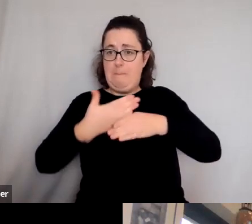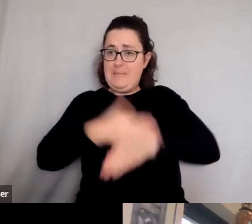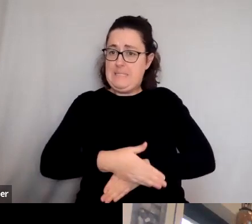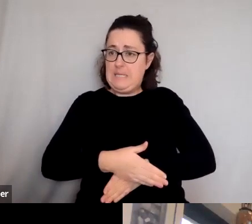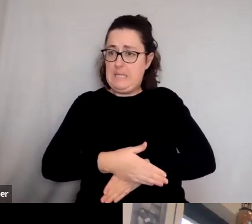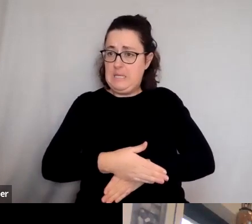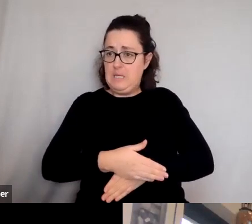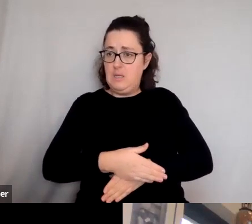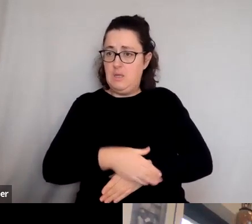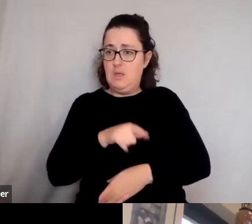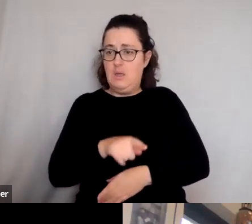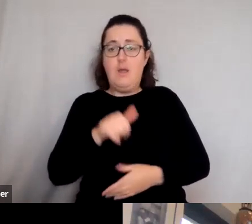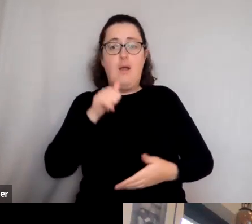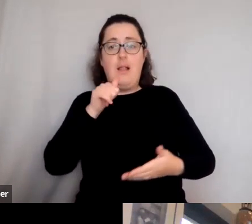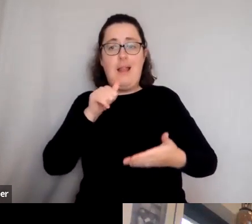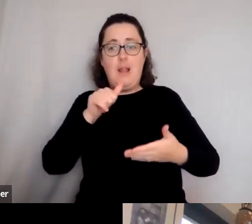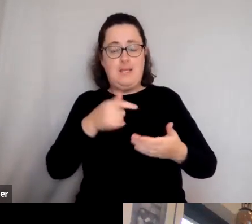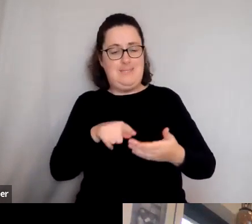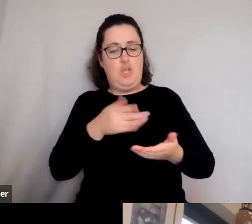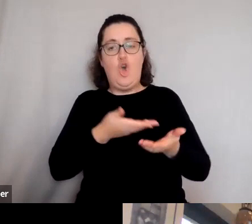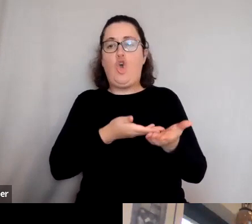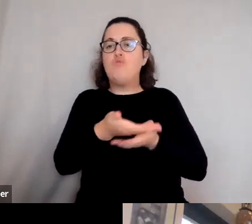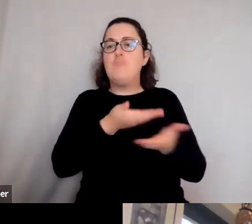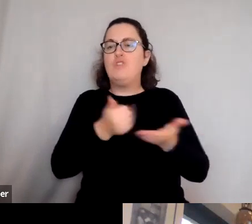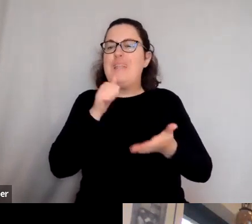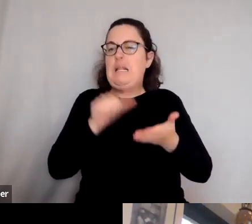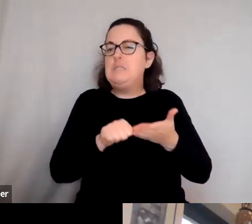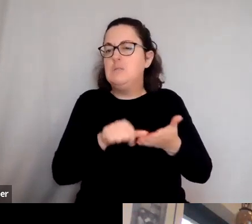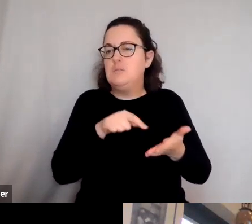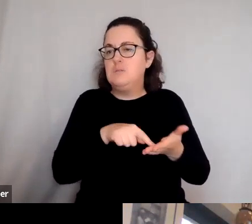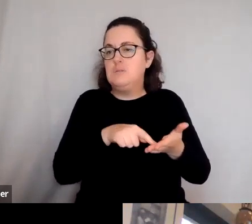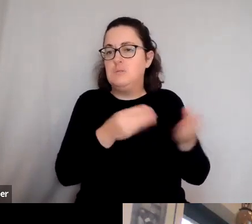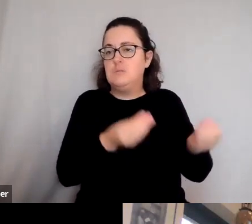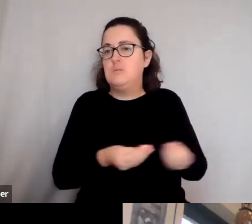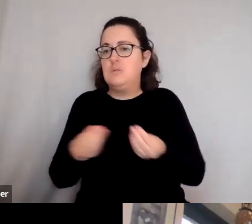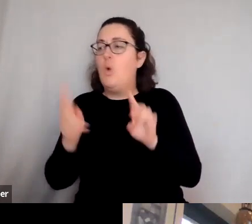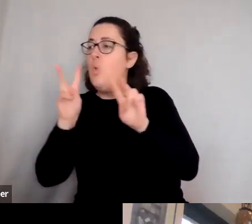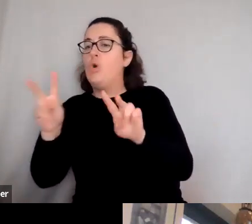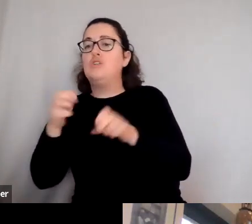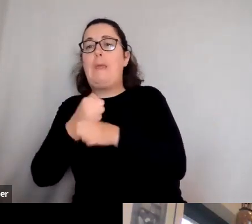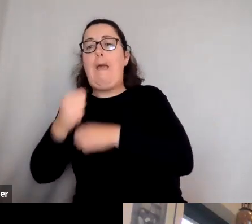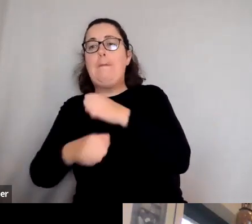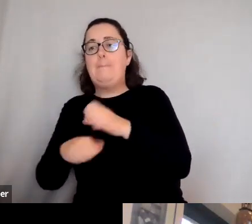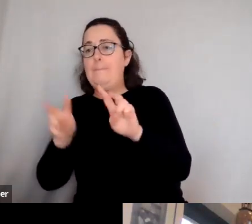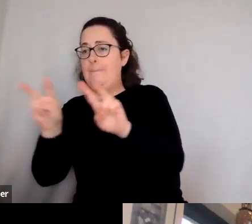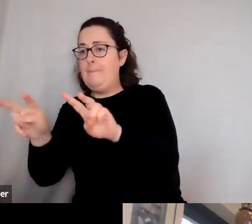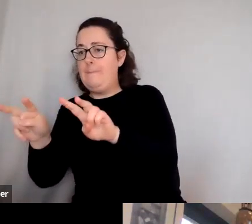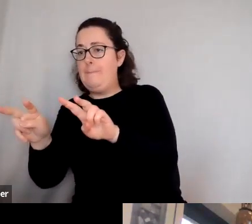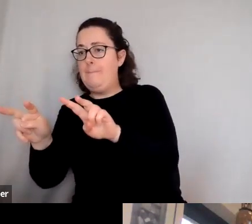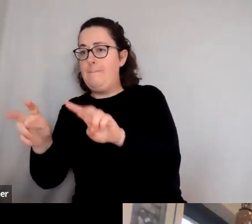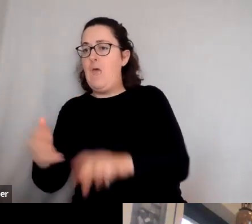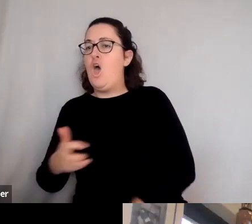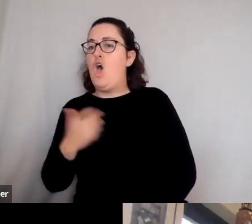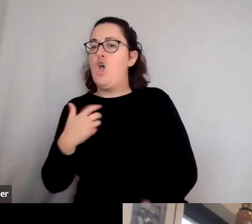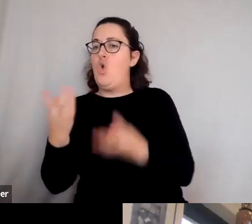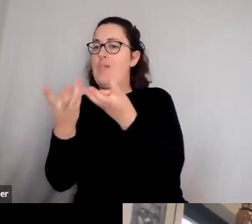took his letters, he took his correspondence to the games with him. And he really annoyed the